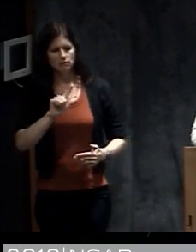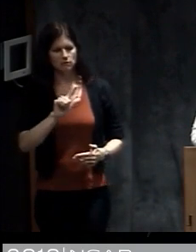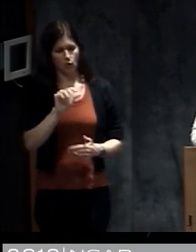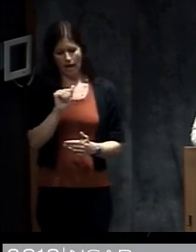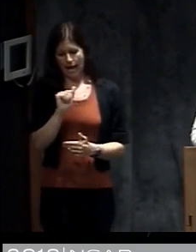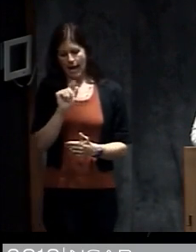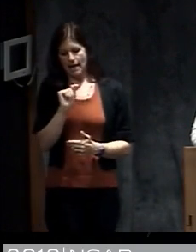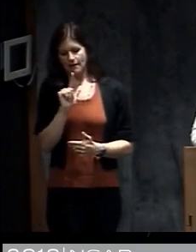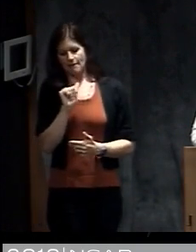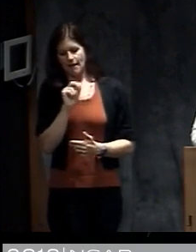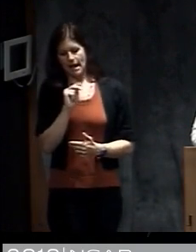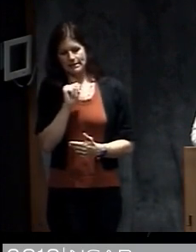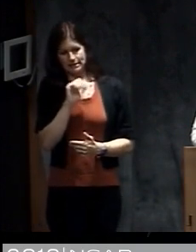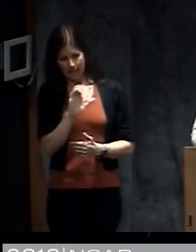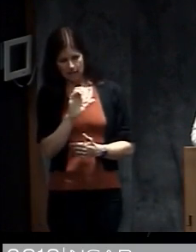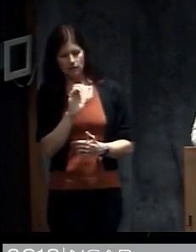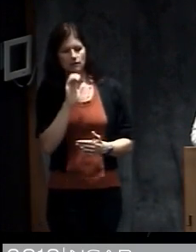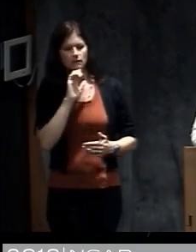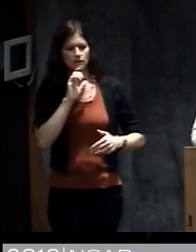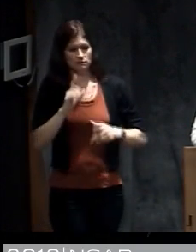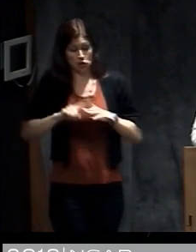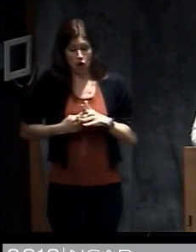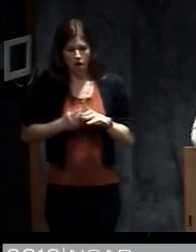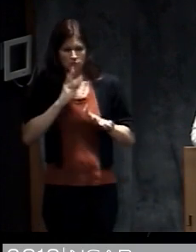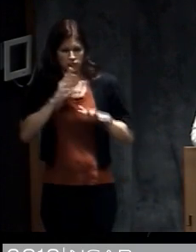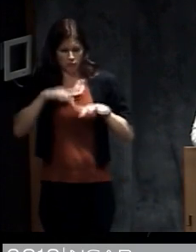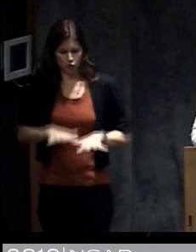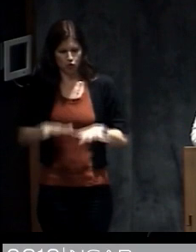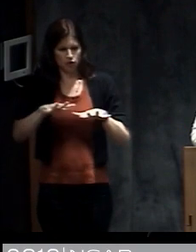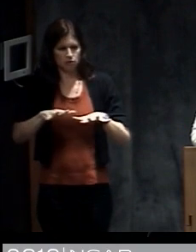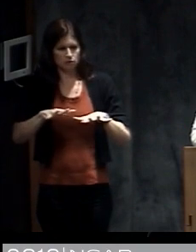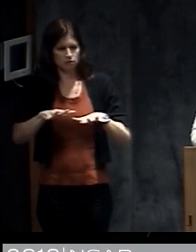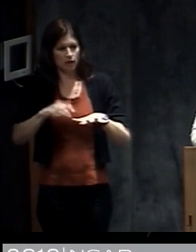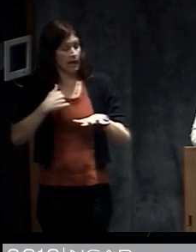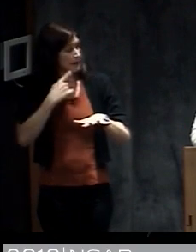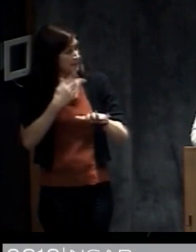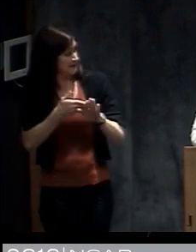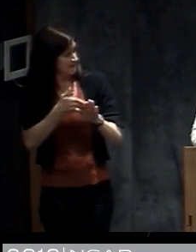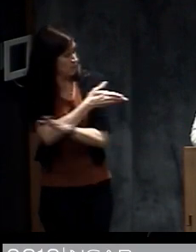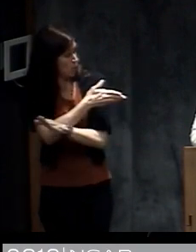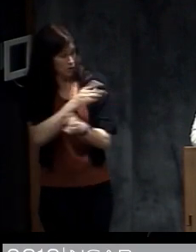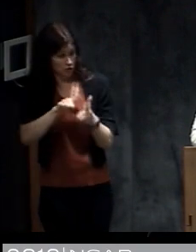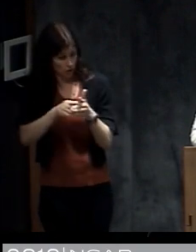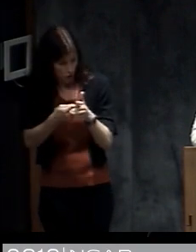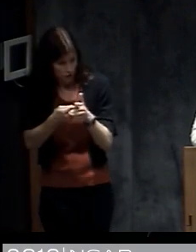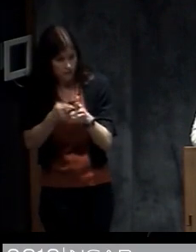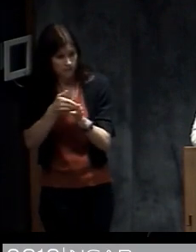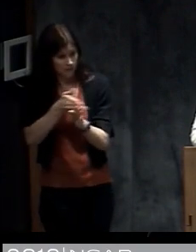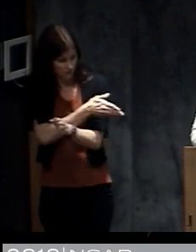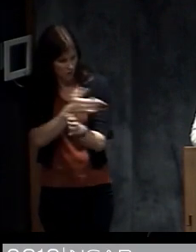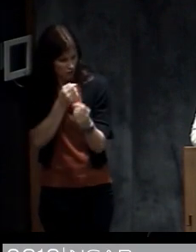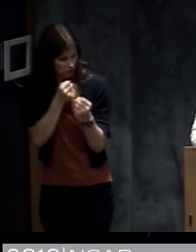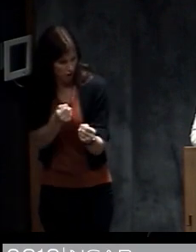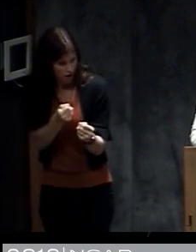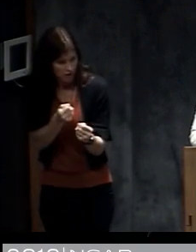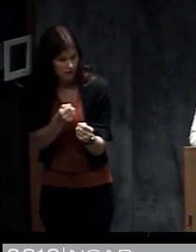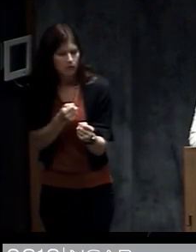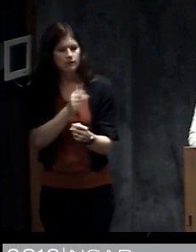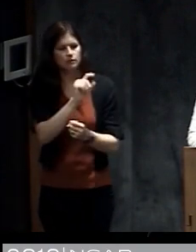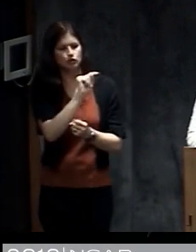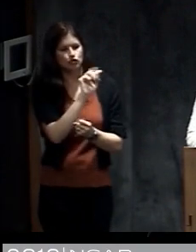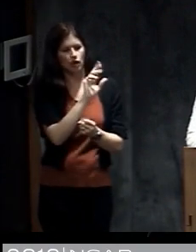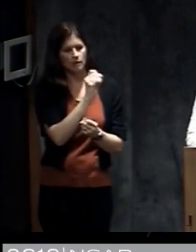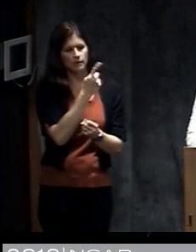top tropical cyclones are called hurricanes and you can see here at the bottom that before a hurricane becomes strong enough to become a hurricane it's a tropical